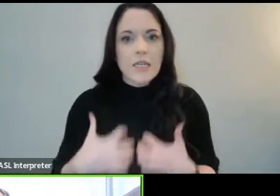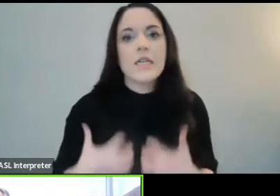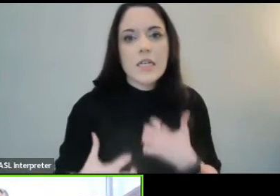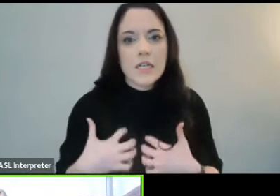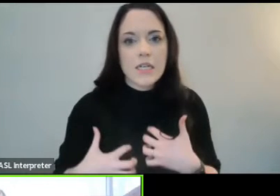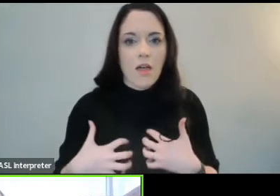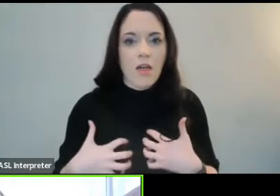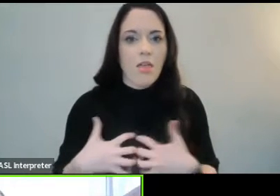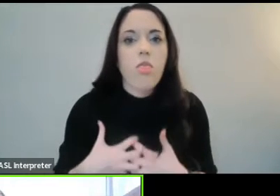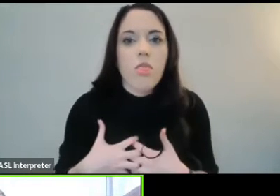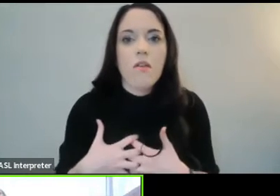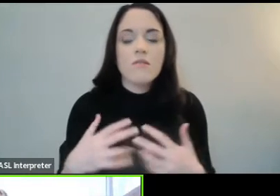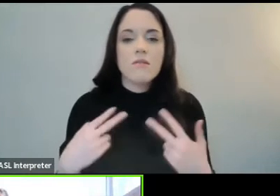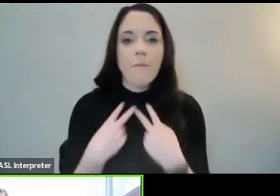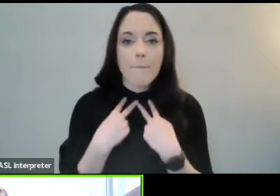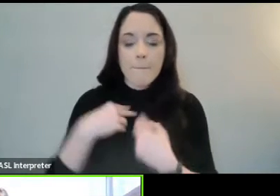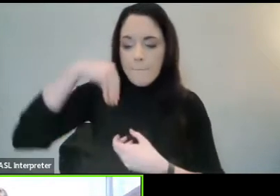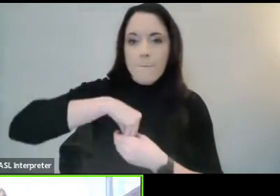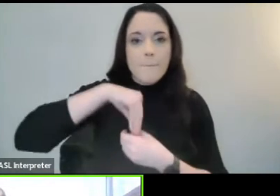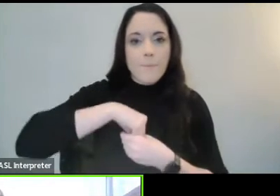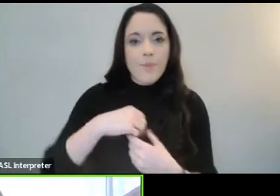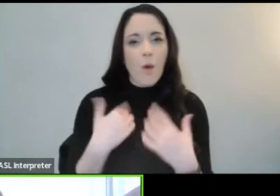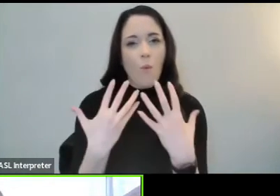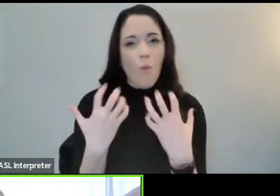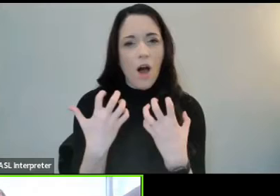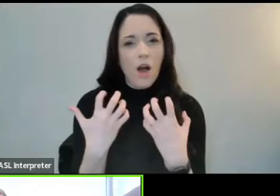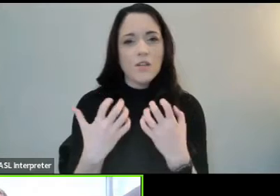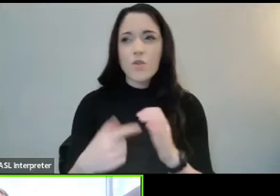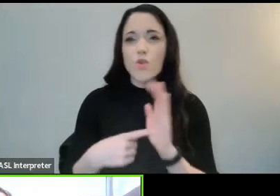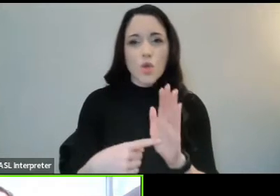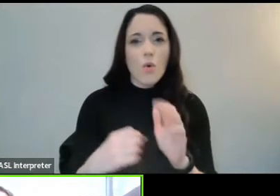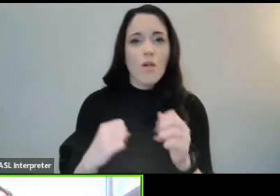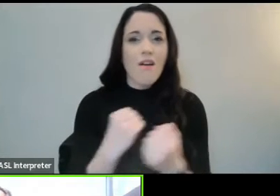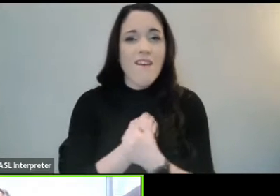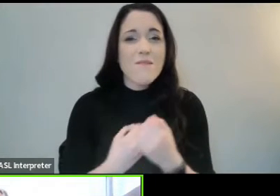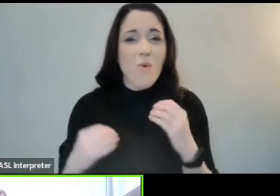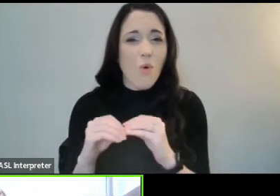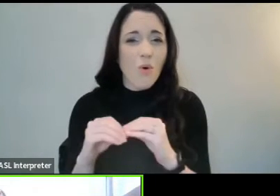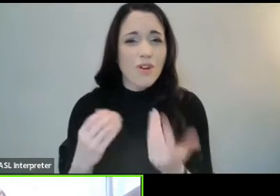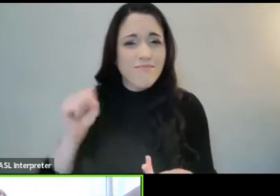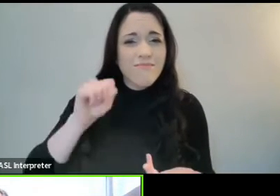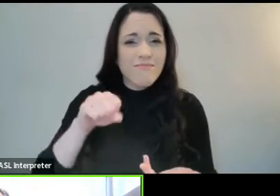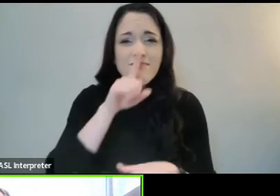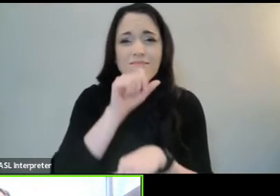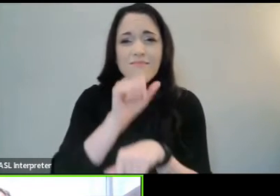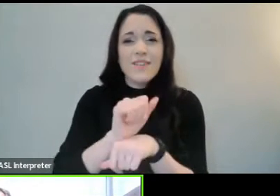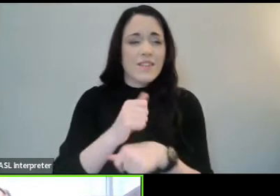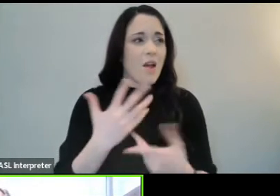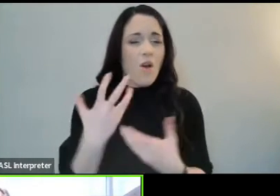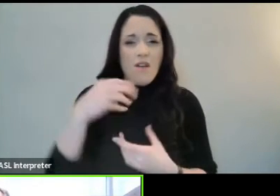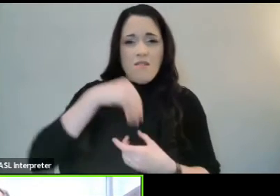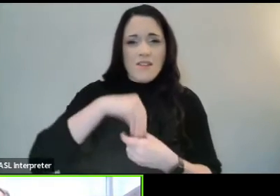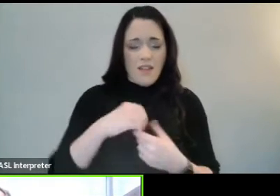Deep within me, I want to be more loving, to glow with a warmth that will take the